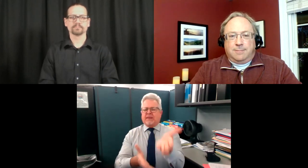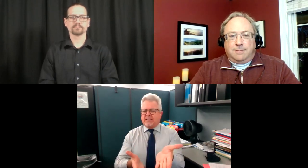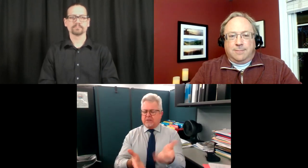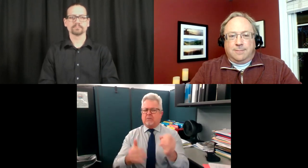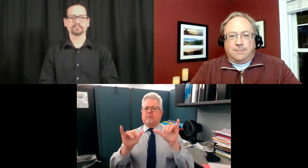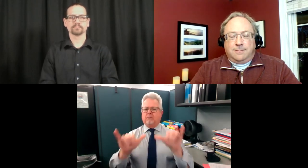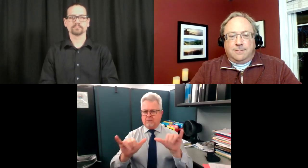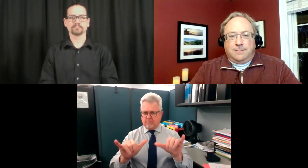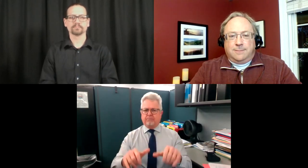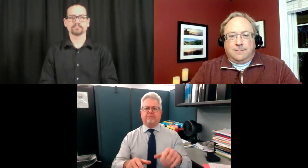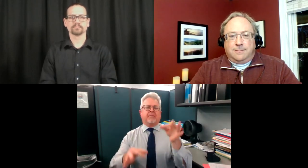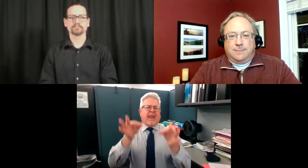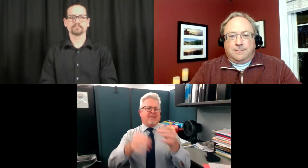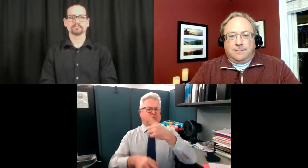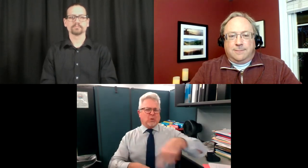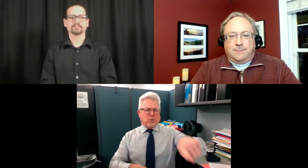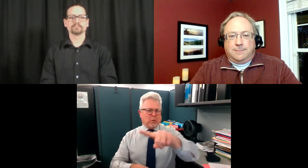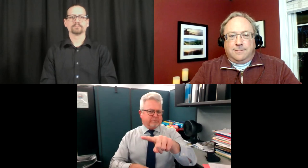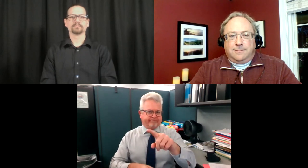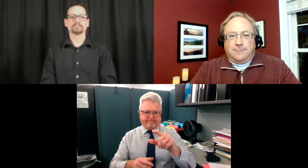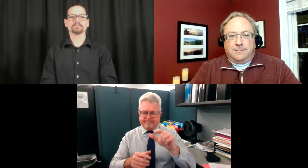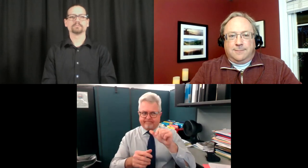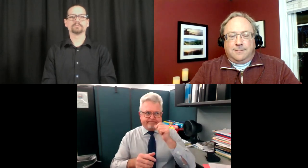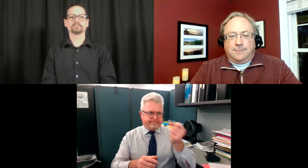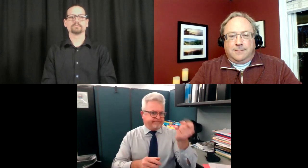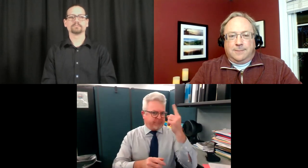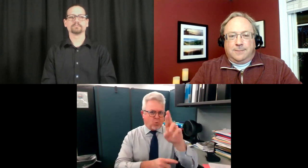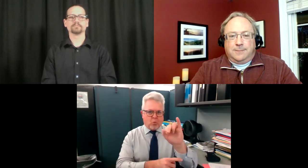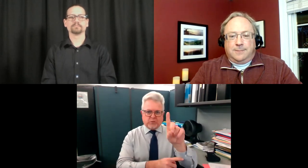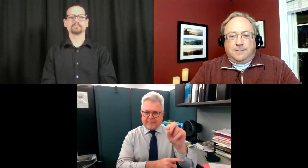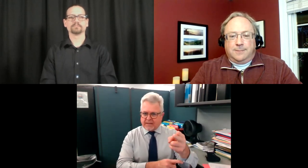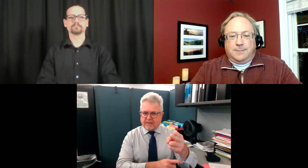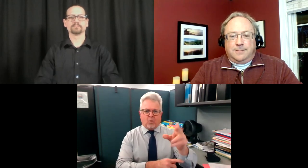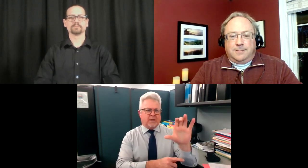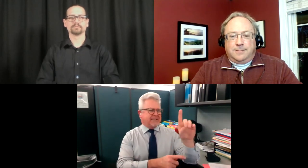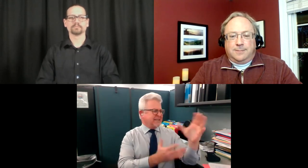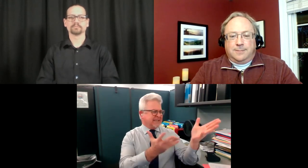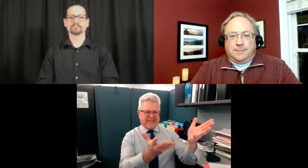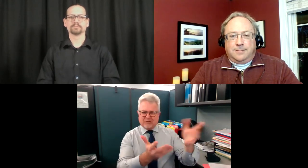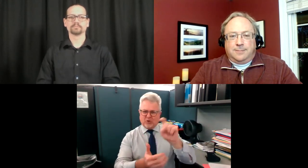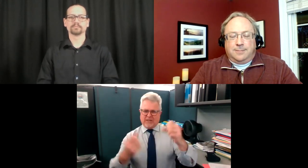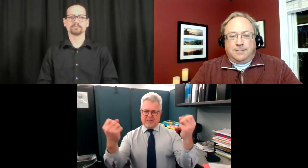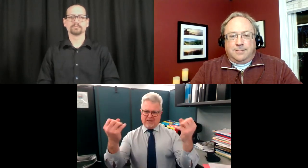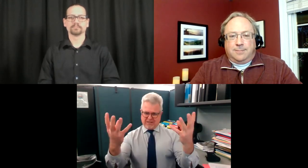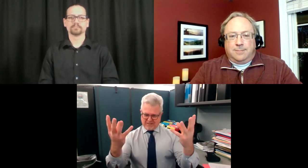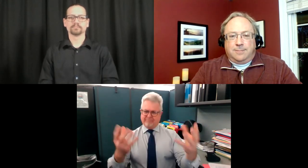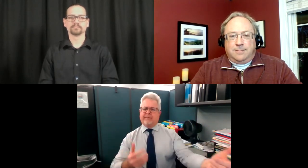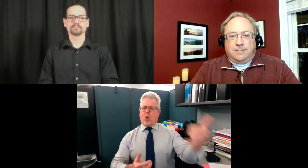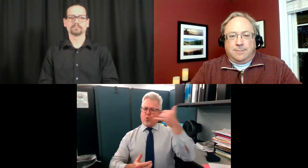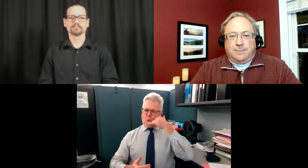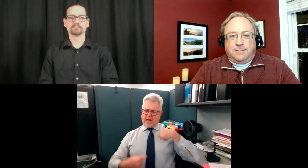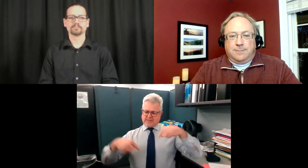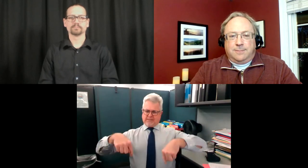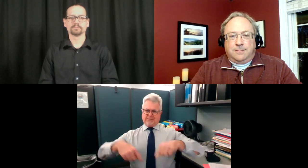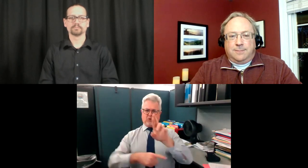in the community to realize that that information is available on that website when you go there and if you don't understand that information and it's too